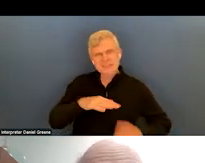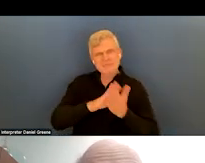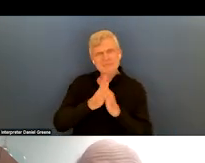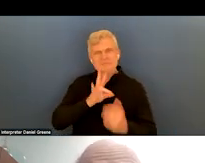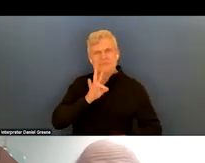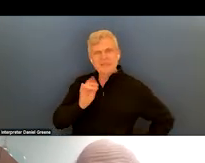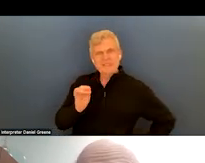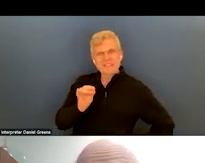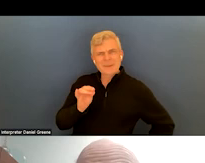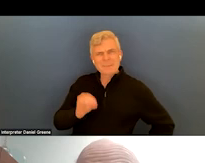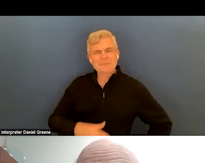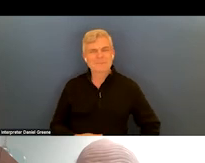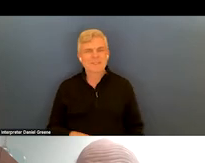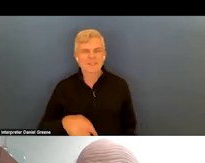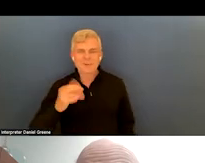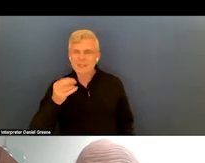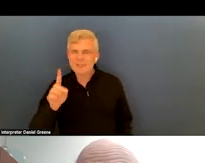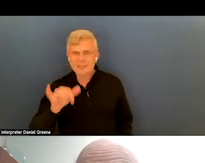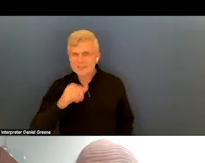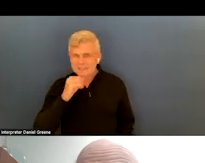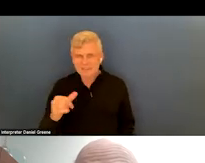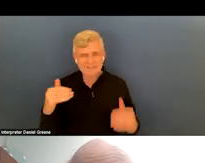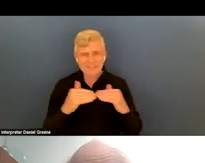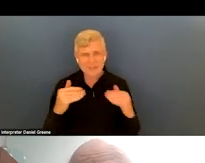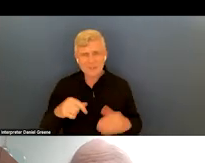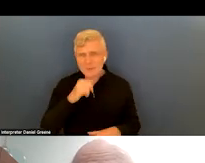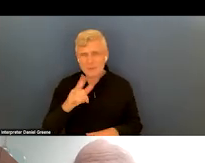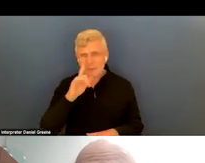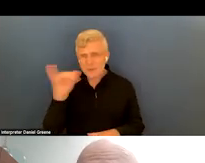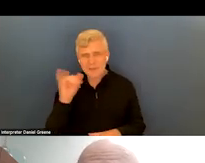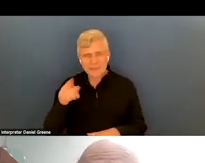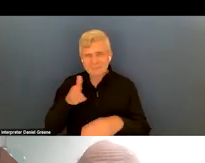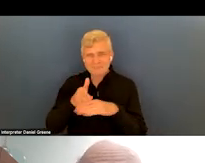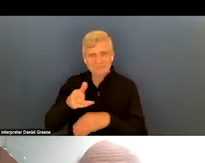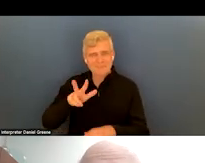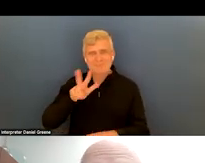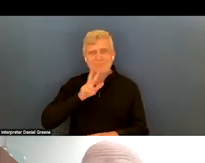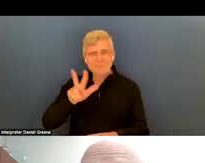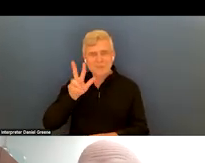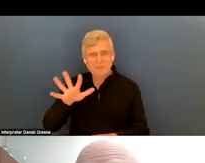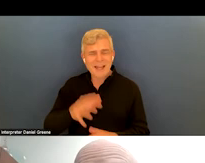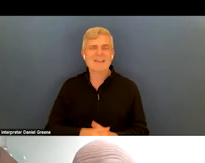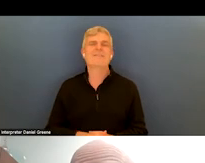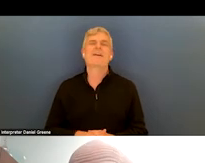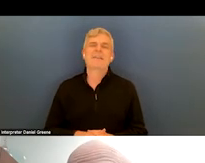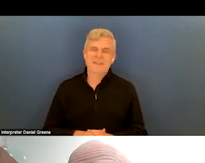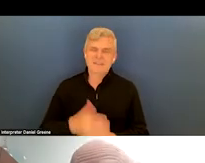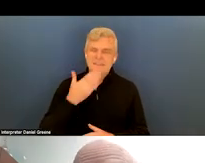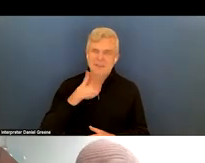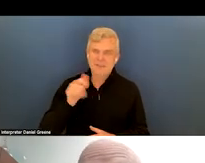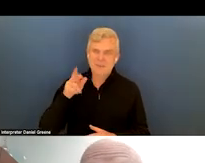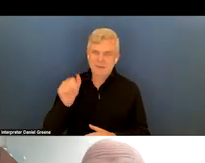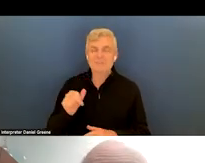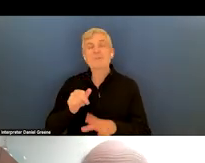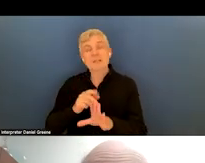Richard, that's not fair. You don't look at day over 35. Well, thank you. Thank you, Laura. Well, it was actually Paul Simon,